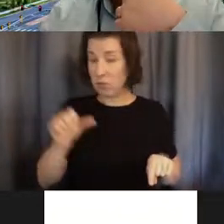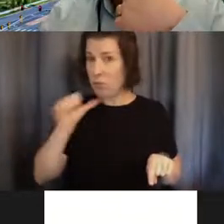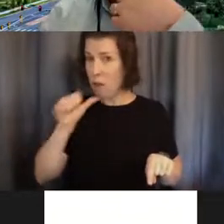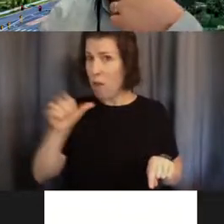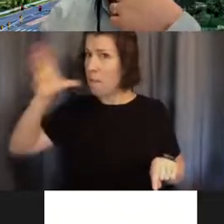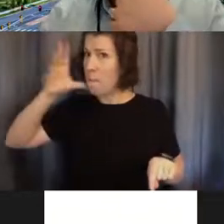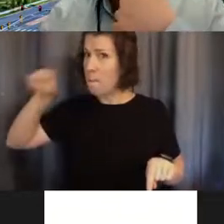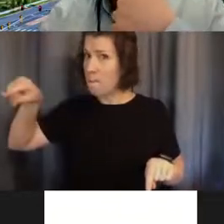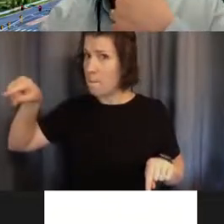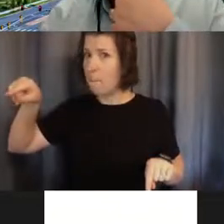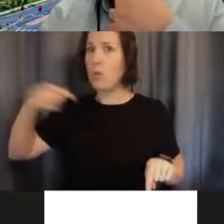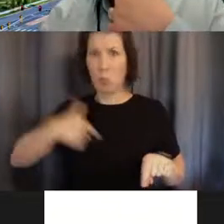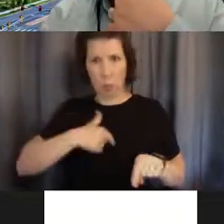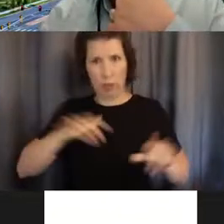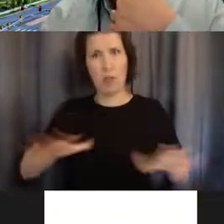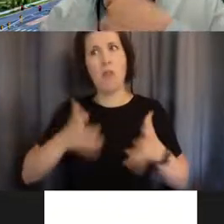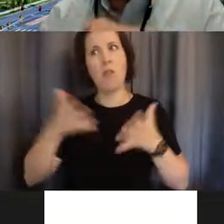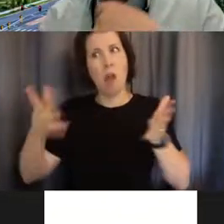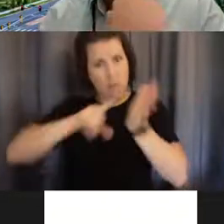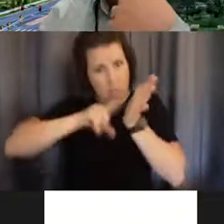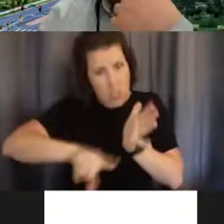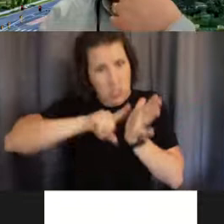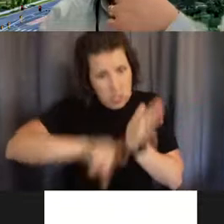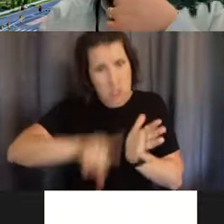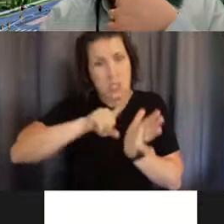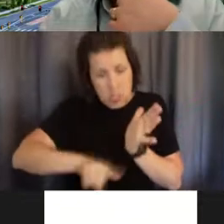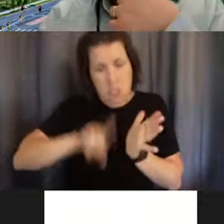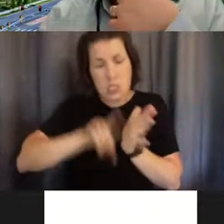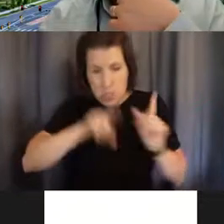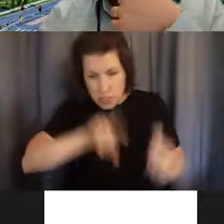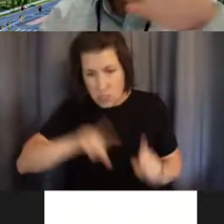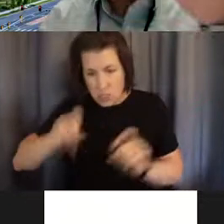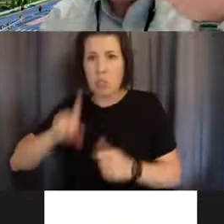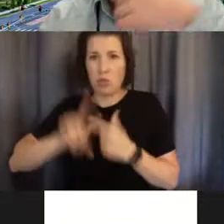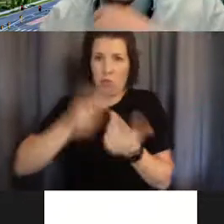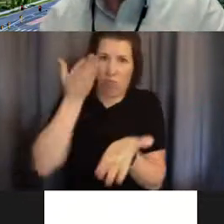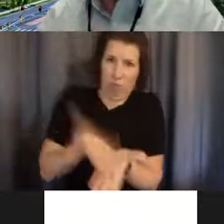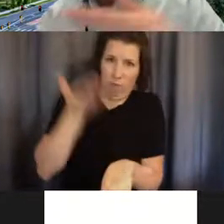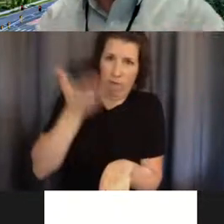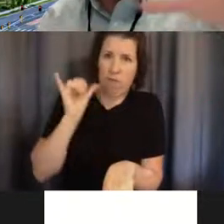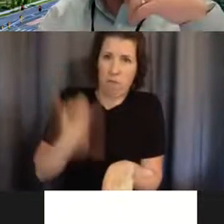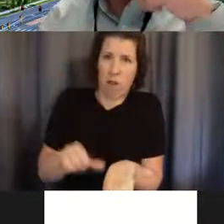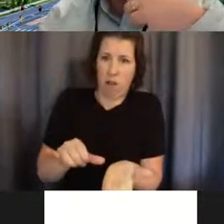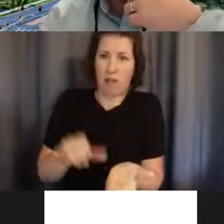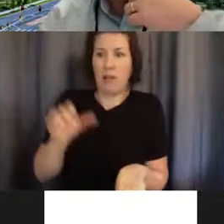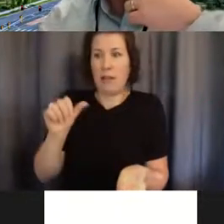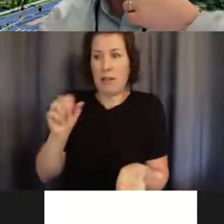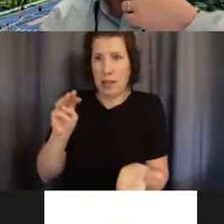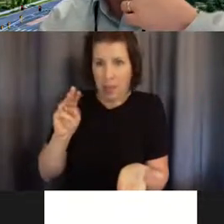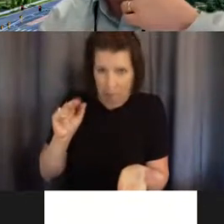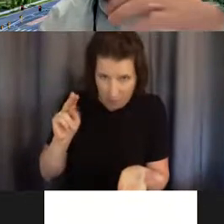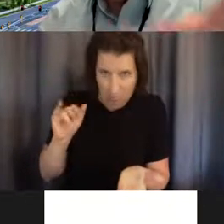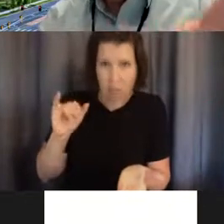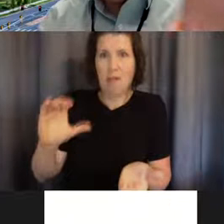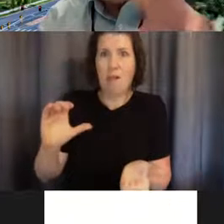And we've actually done a lot of tests to show that over the years. And so we get that expanded